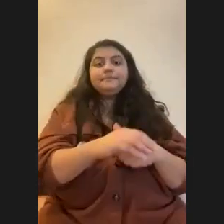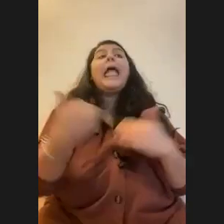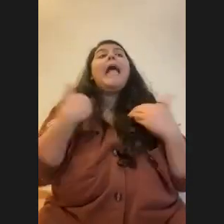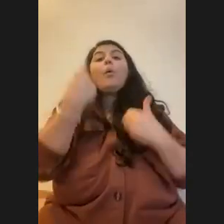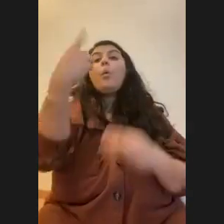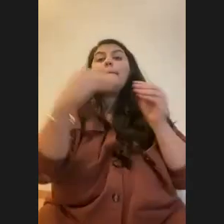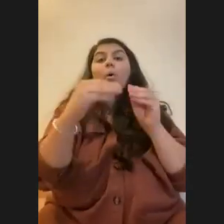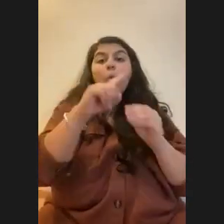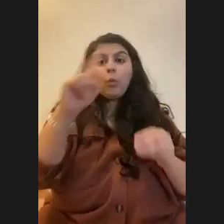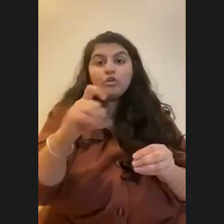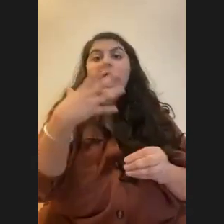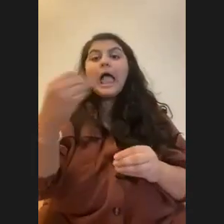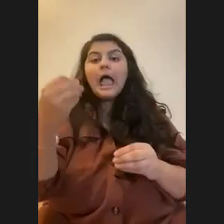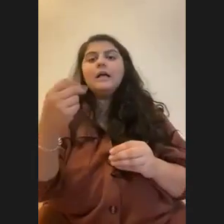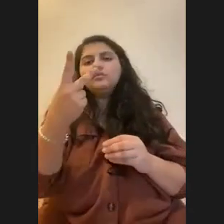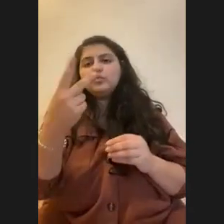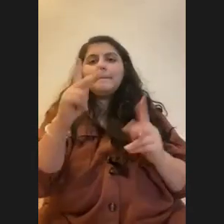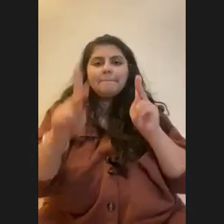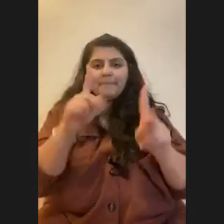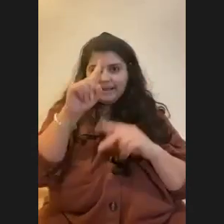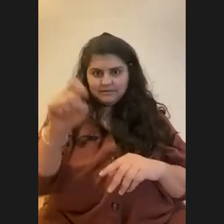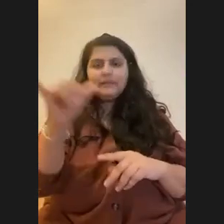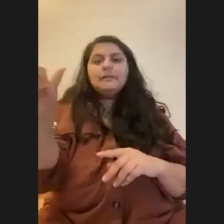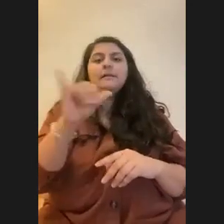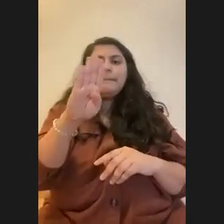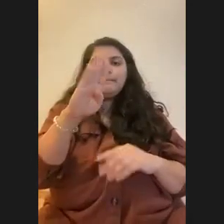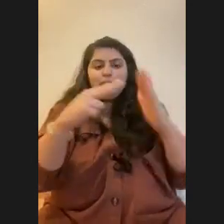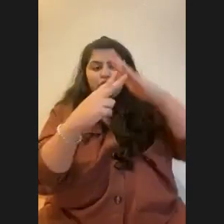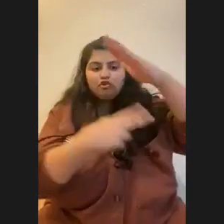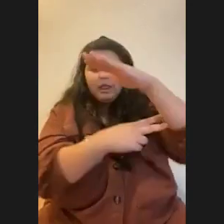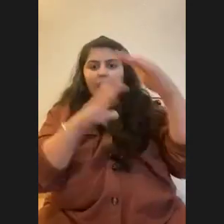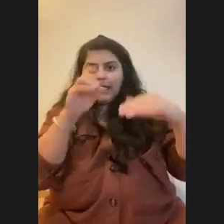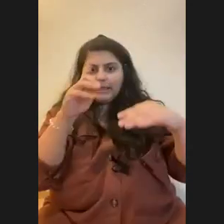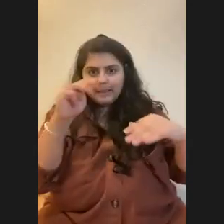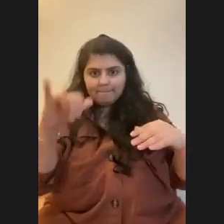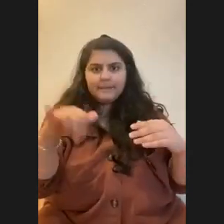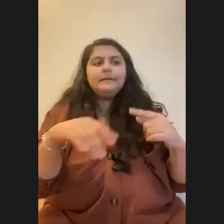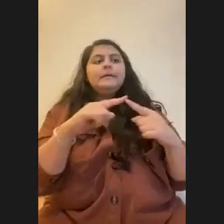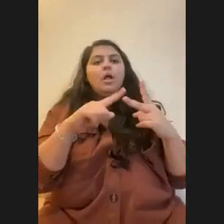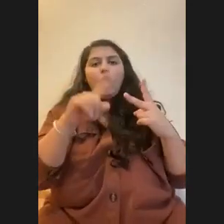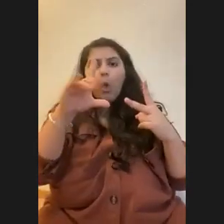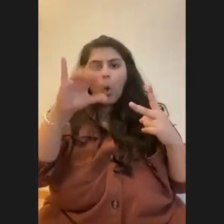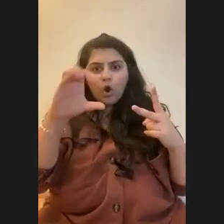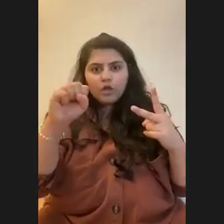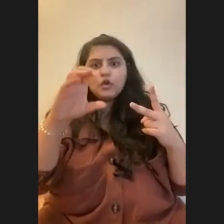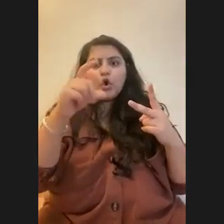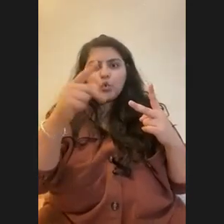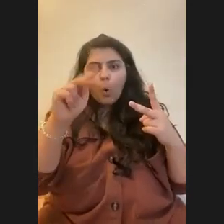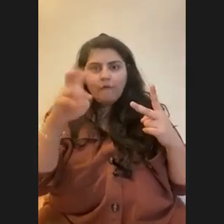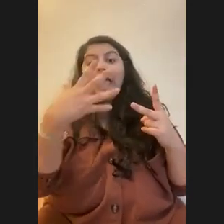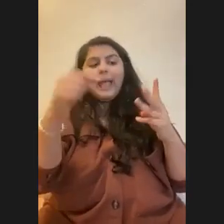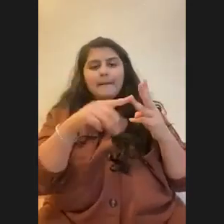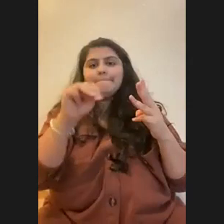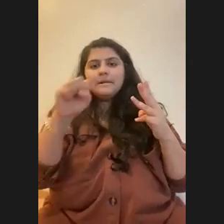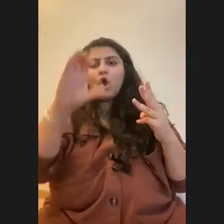question and a couple people have asked, including Bridge Academy, Locust Grove, uh, middle school in Orange, Virginia, and Mrs. Cross's class specifically,